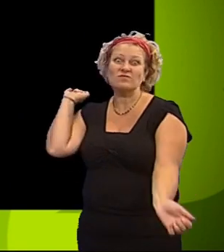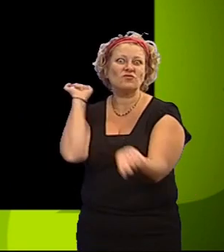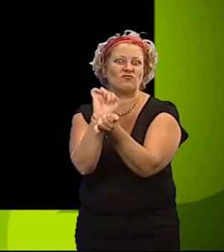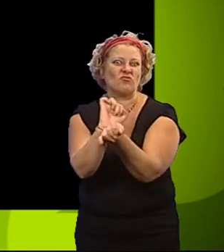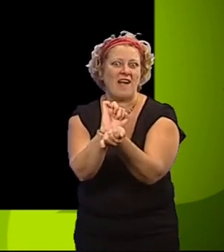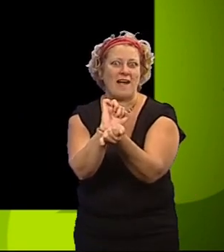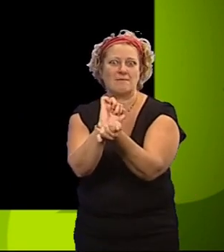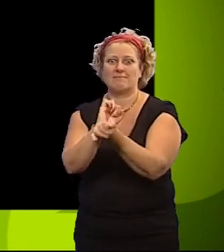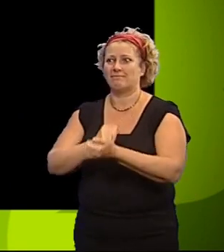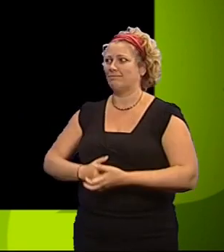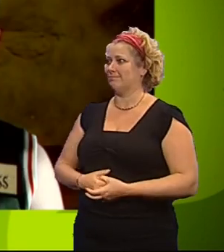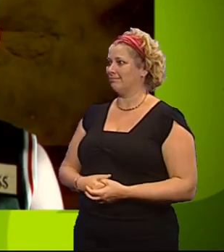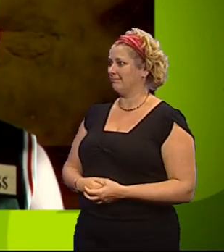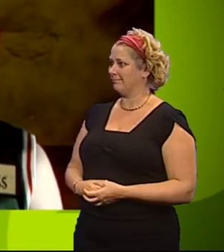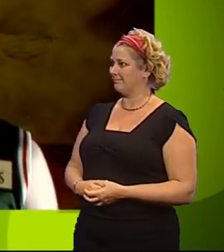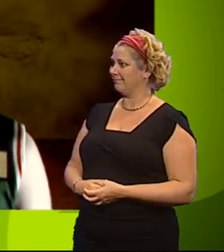You're trapped!